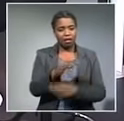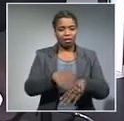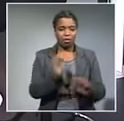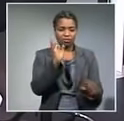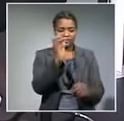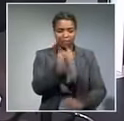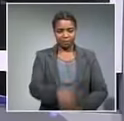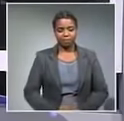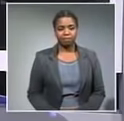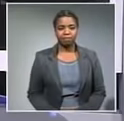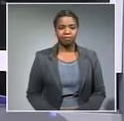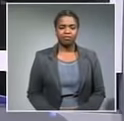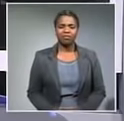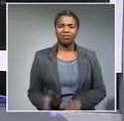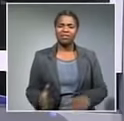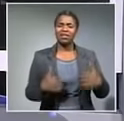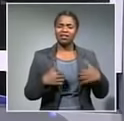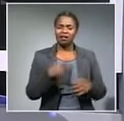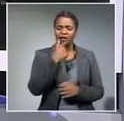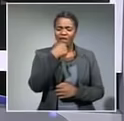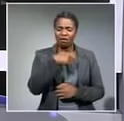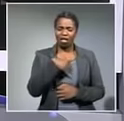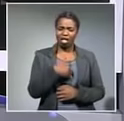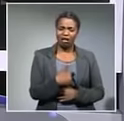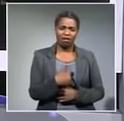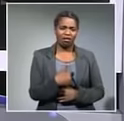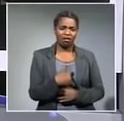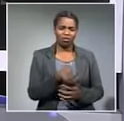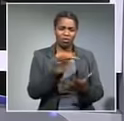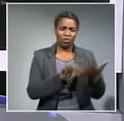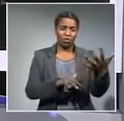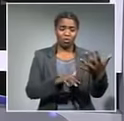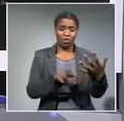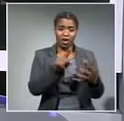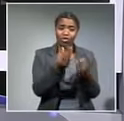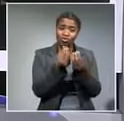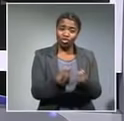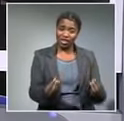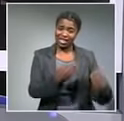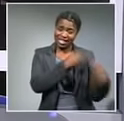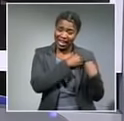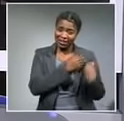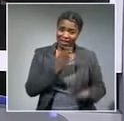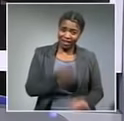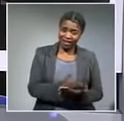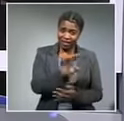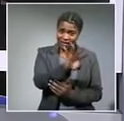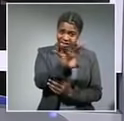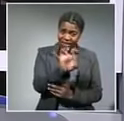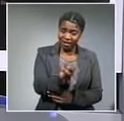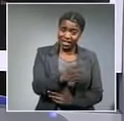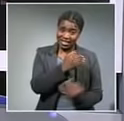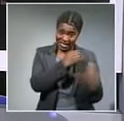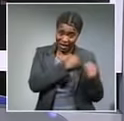up thank you but let's start here the question many South Africans are asking tonight where are our children